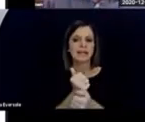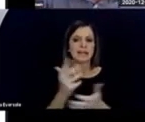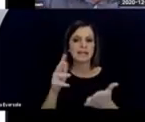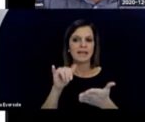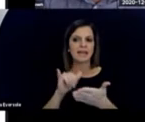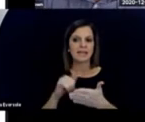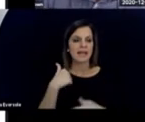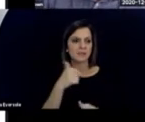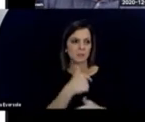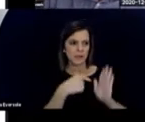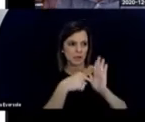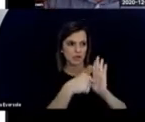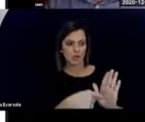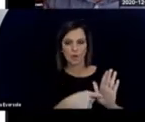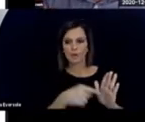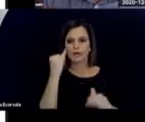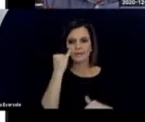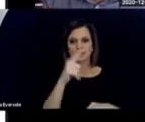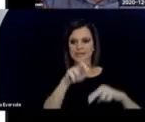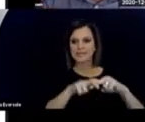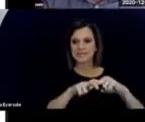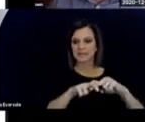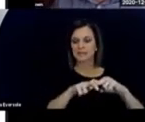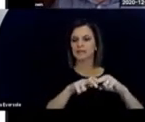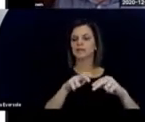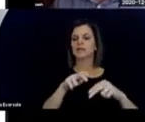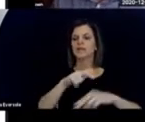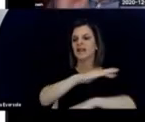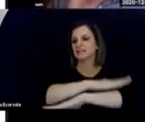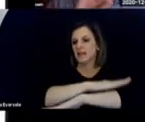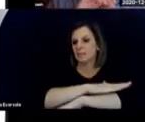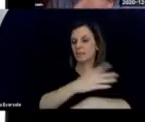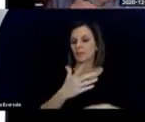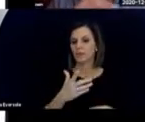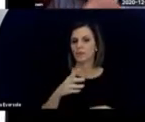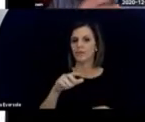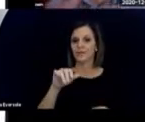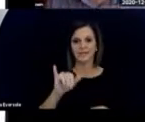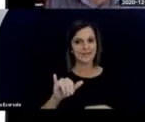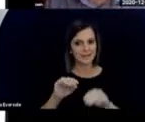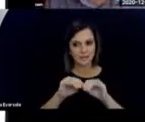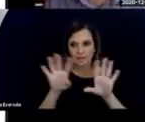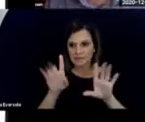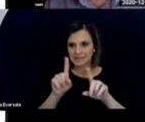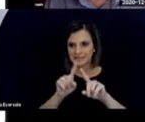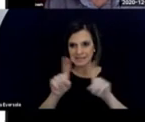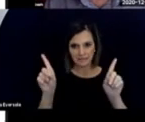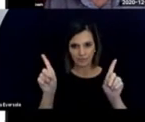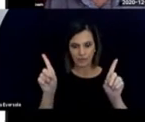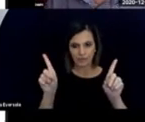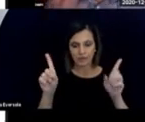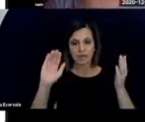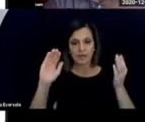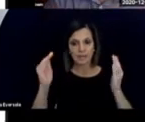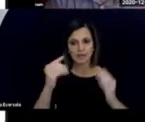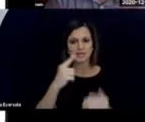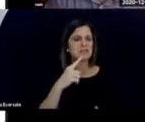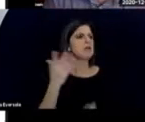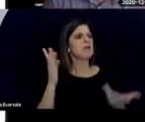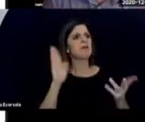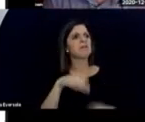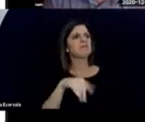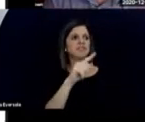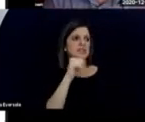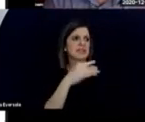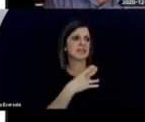that we present to her when we put her in a chair sitting at a table. That's obviously an entirely different thing to saying